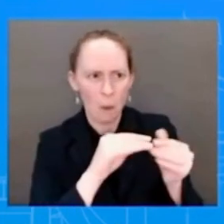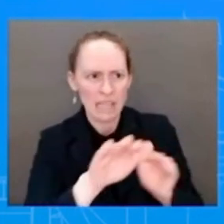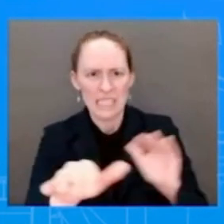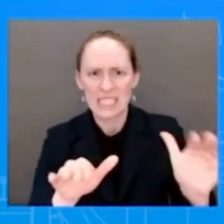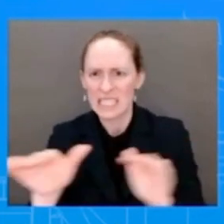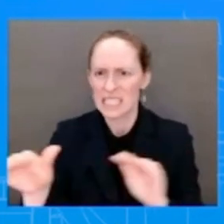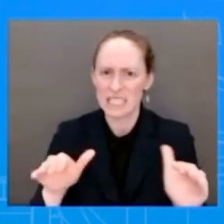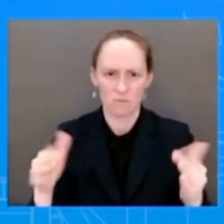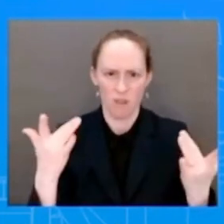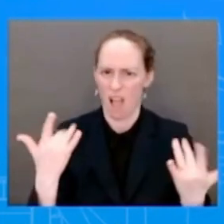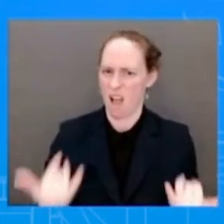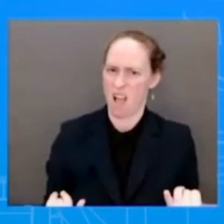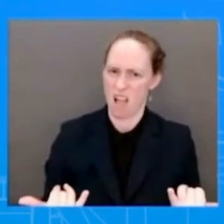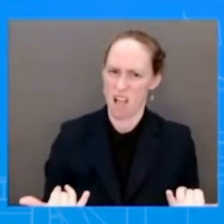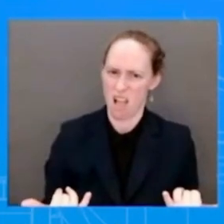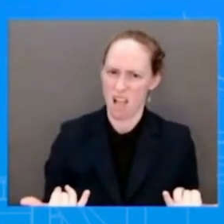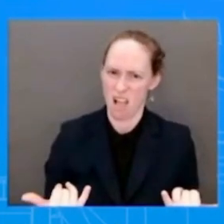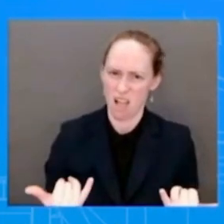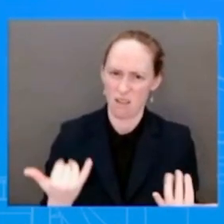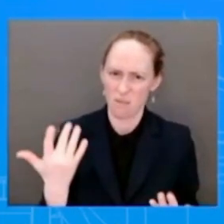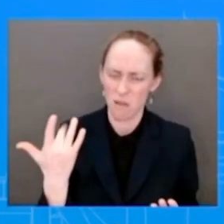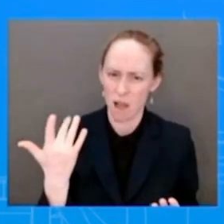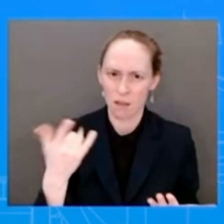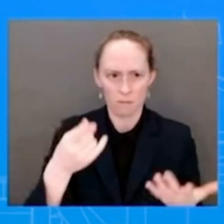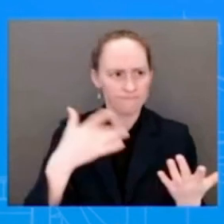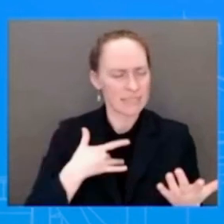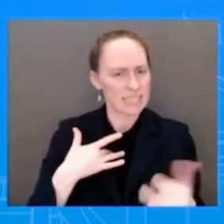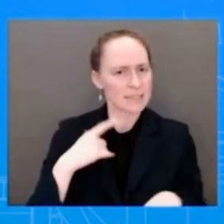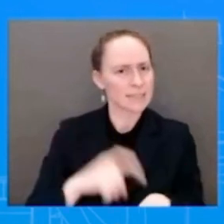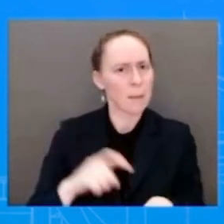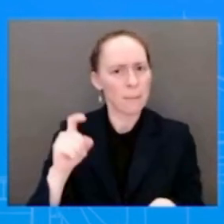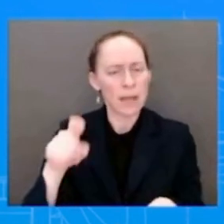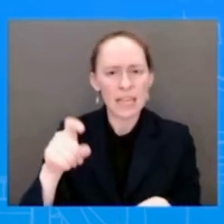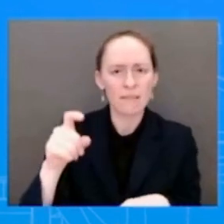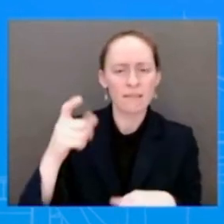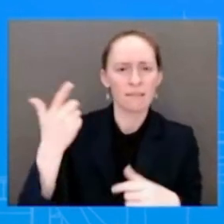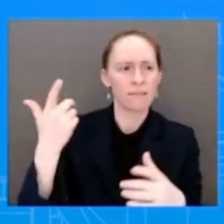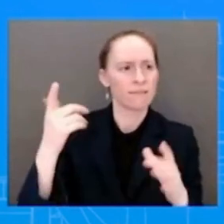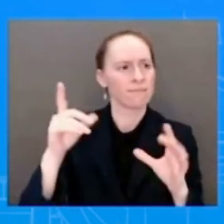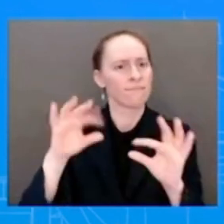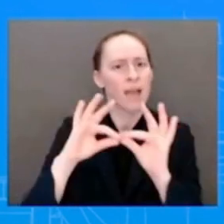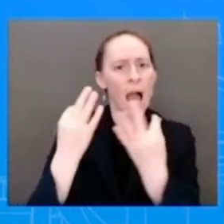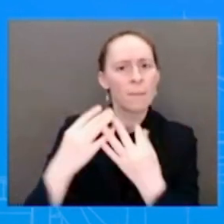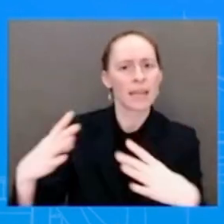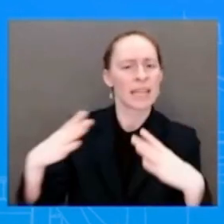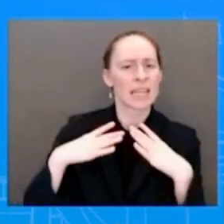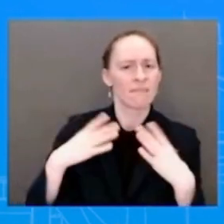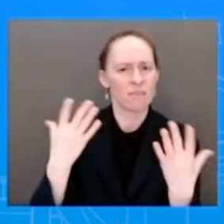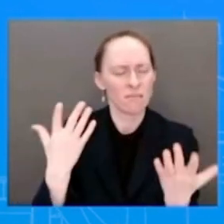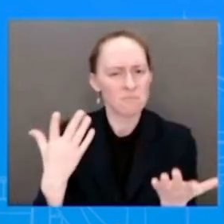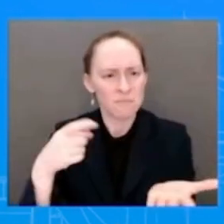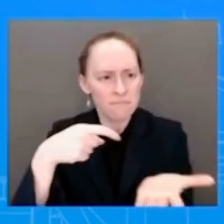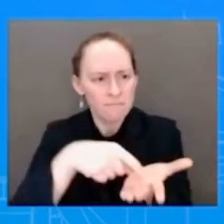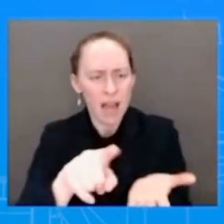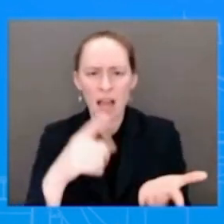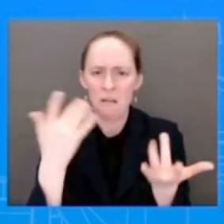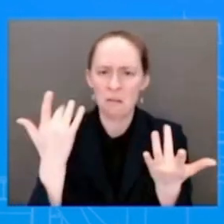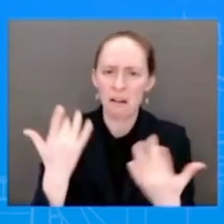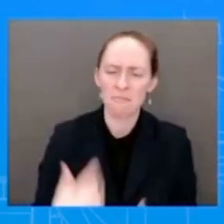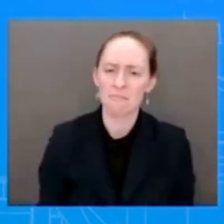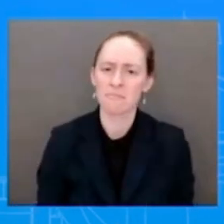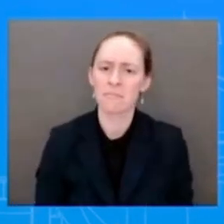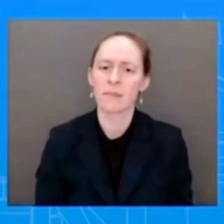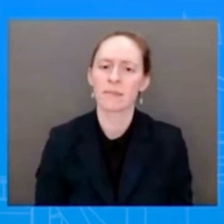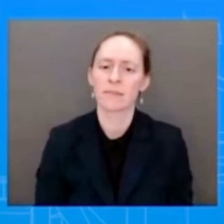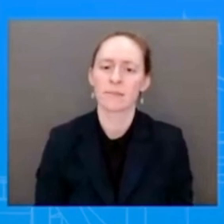we've seen and I just noted a few really pretty major legislative wins with bipartisan support. The